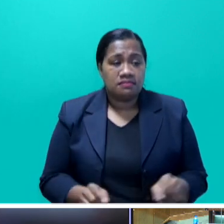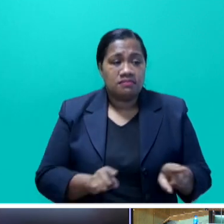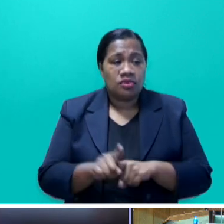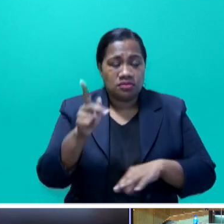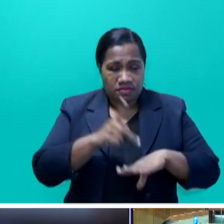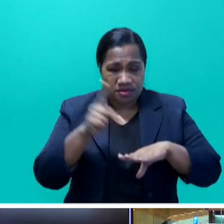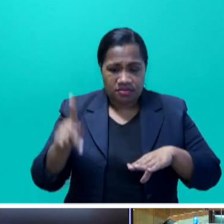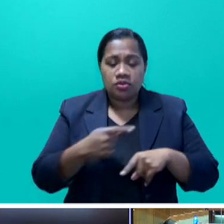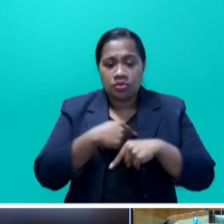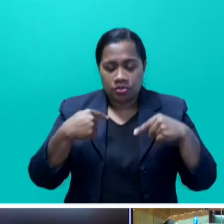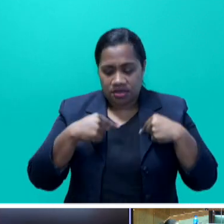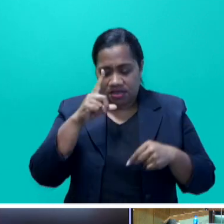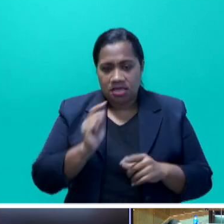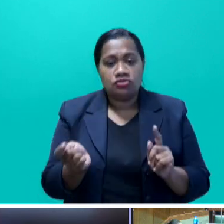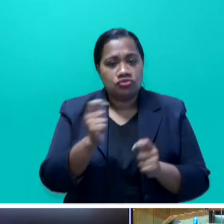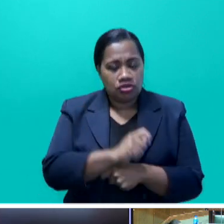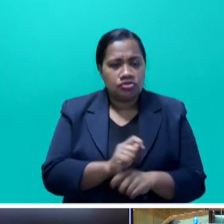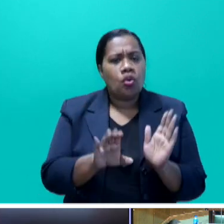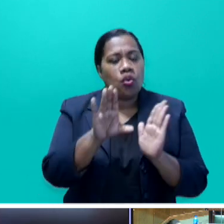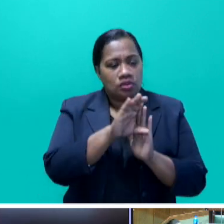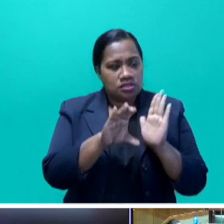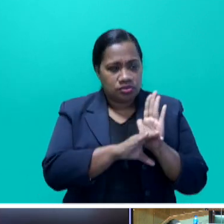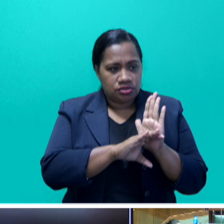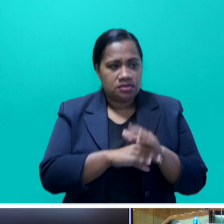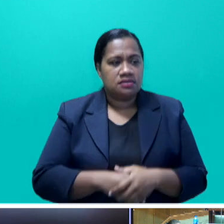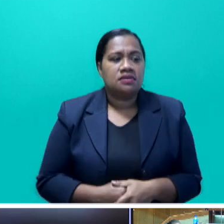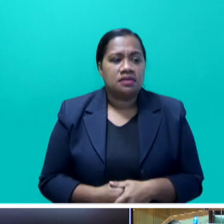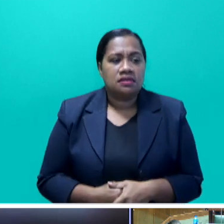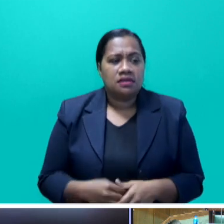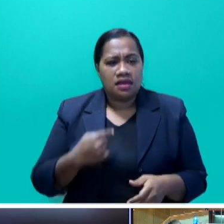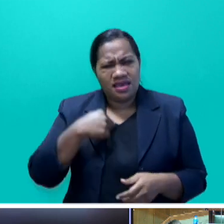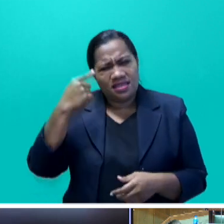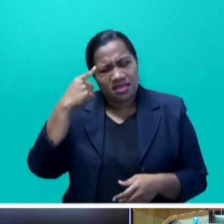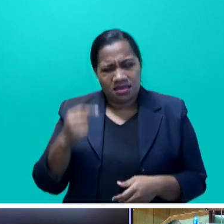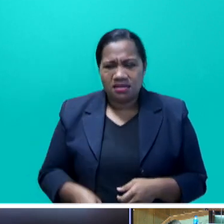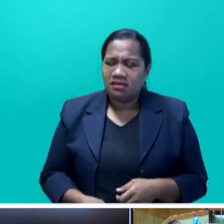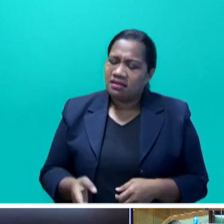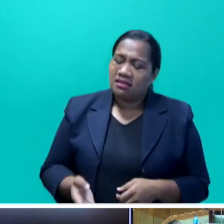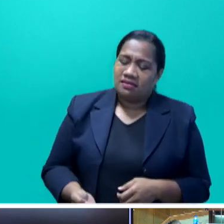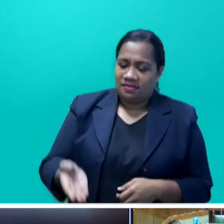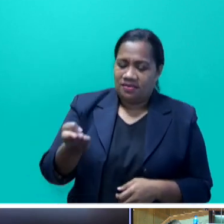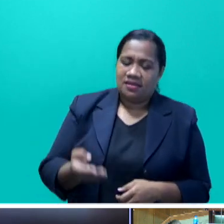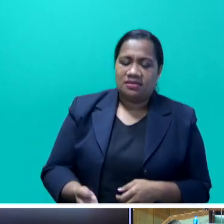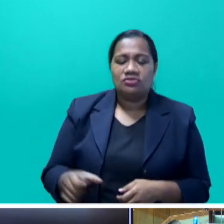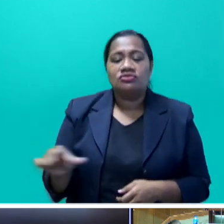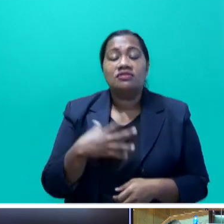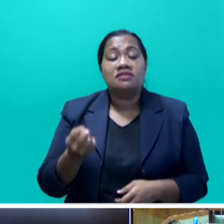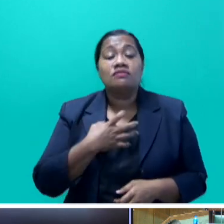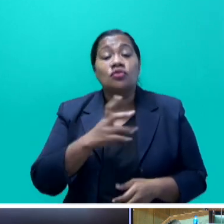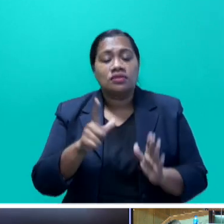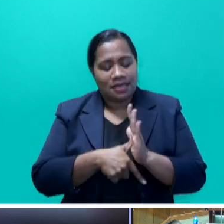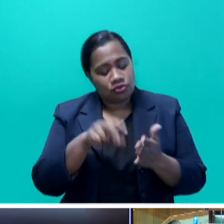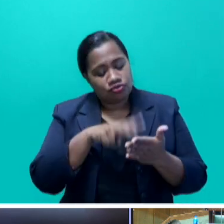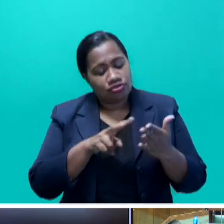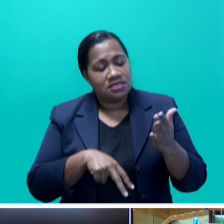we can change the constitution. I think she should spend more time reading the constitution than